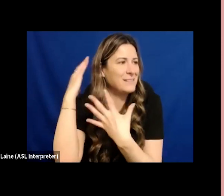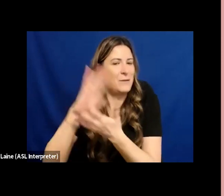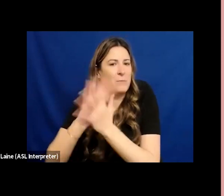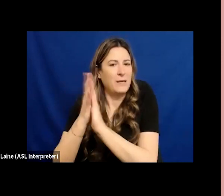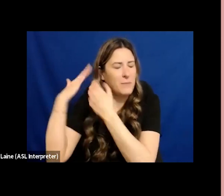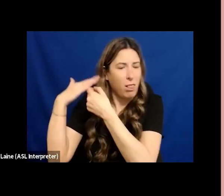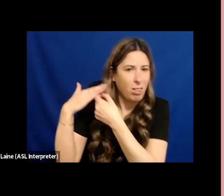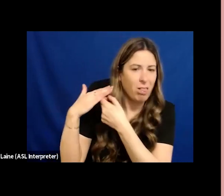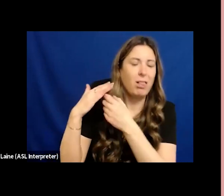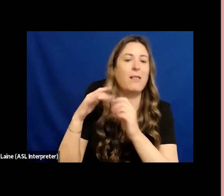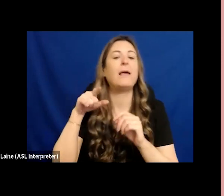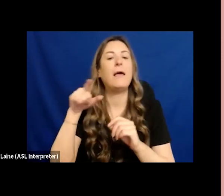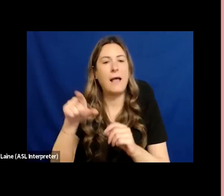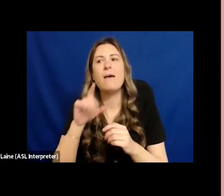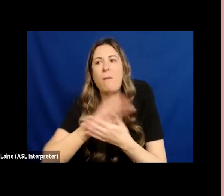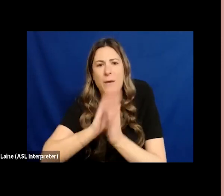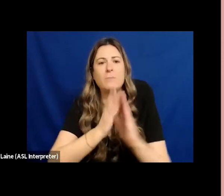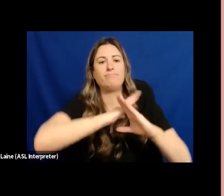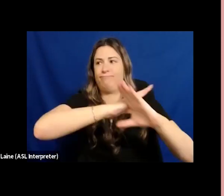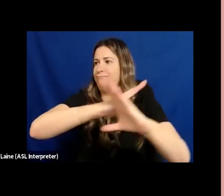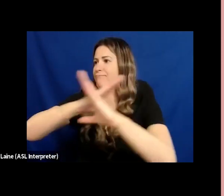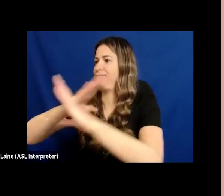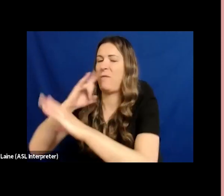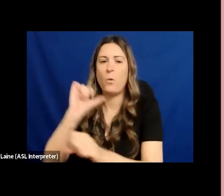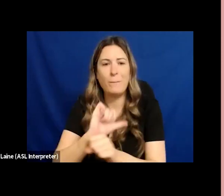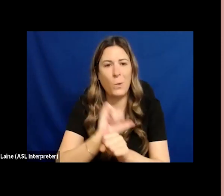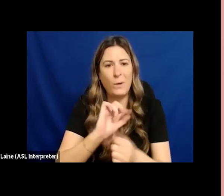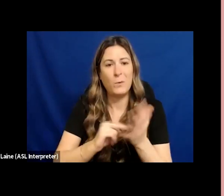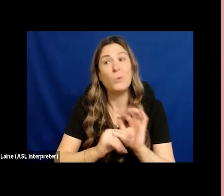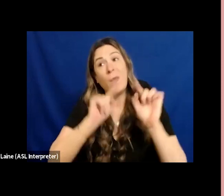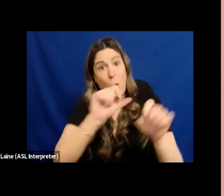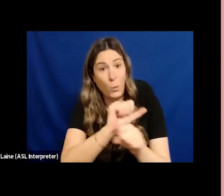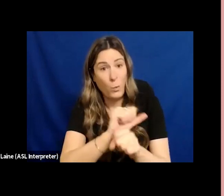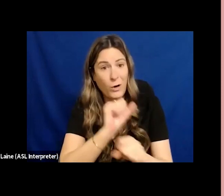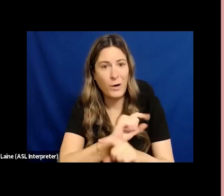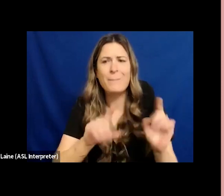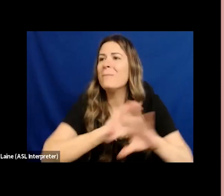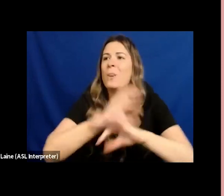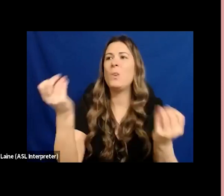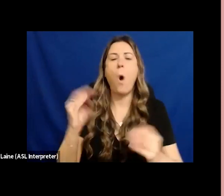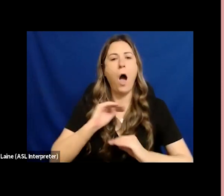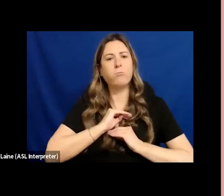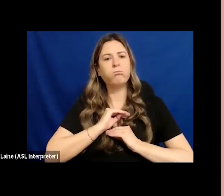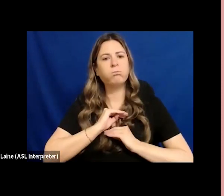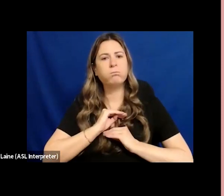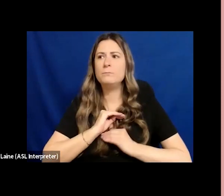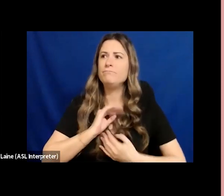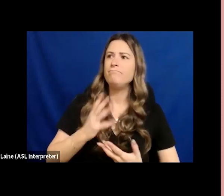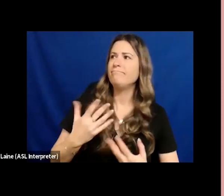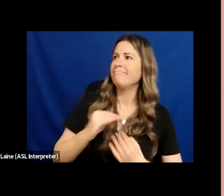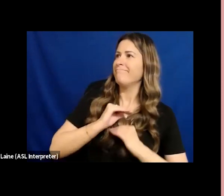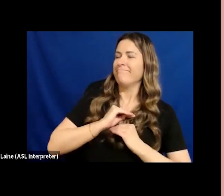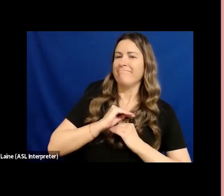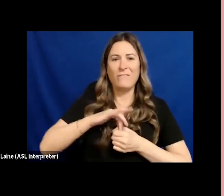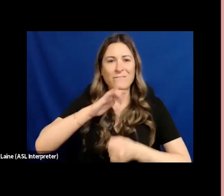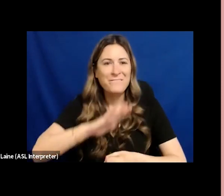employment and never finding that rich fulfillment that they they could achieve and you know achieve some of the